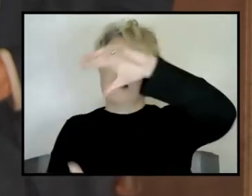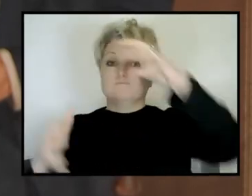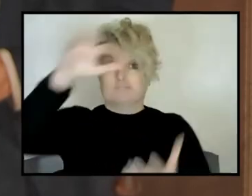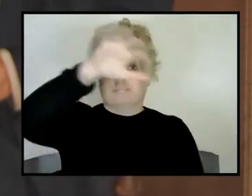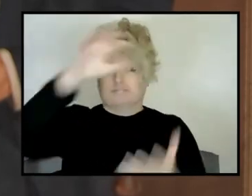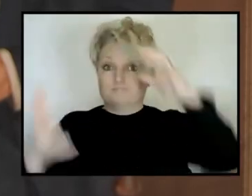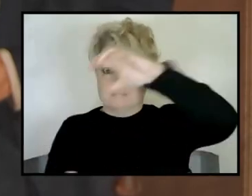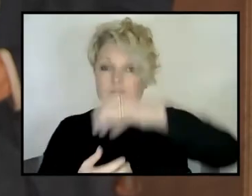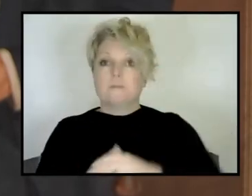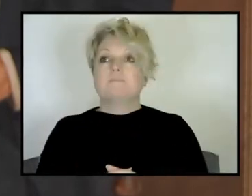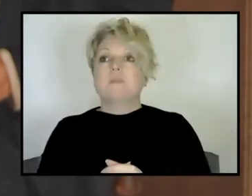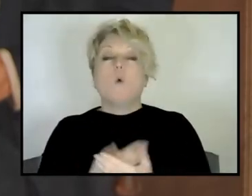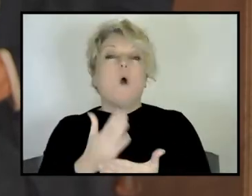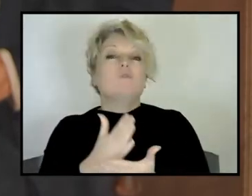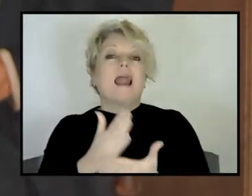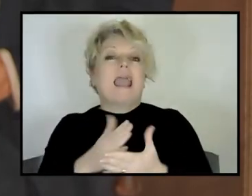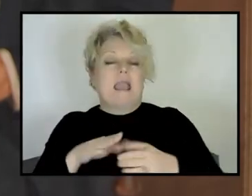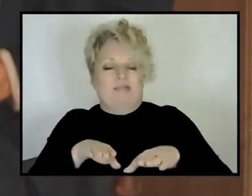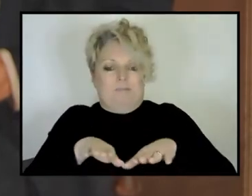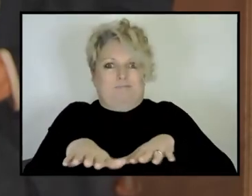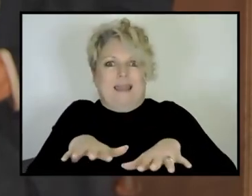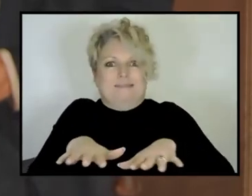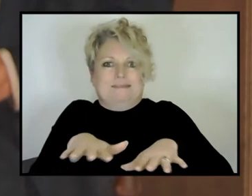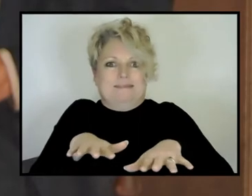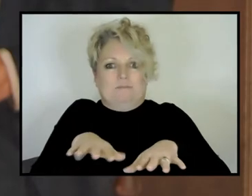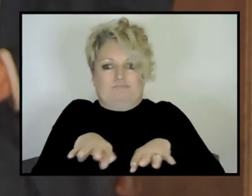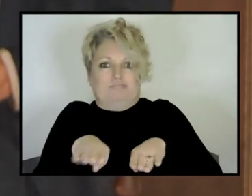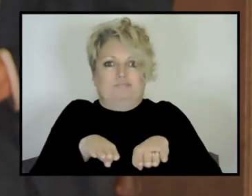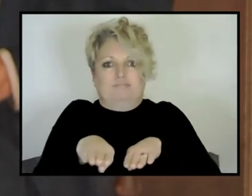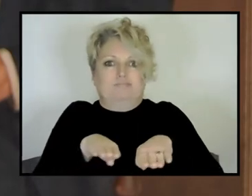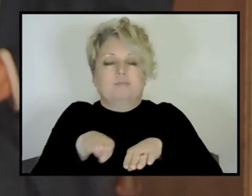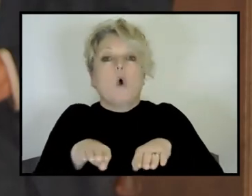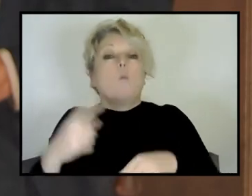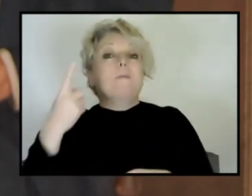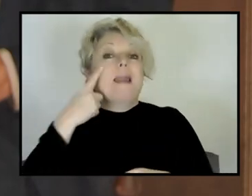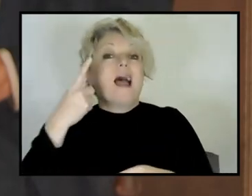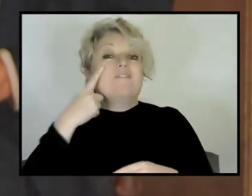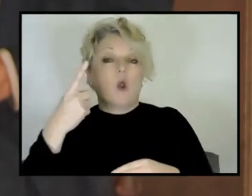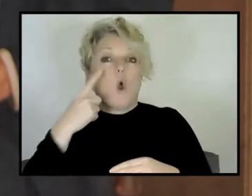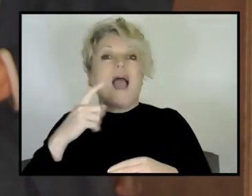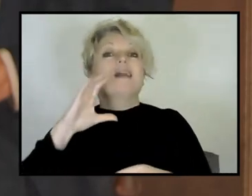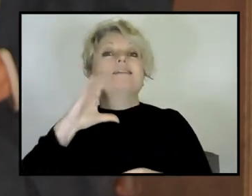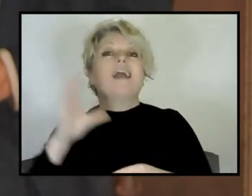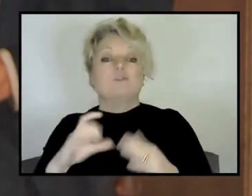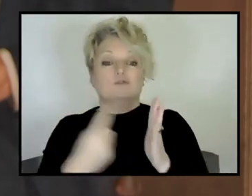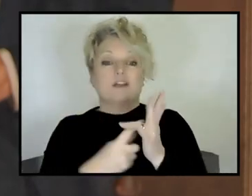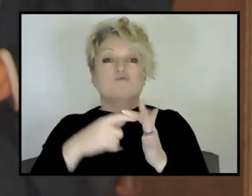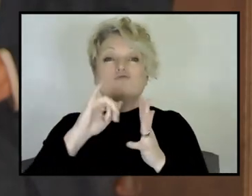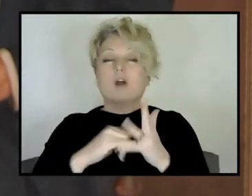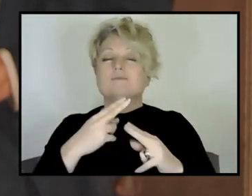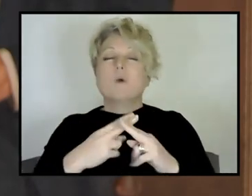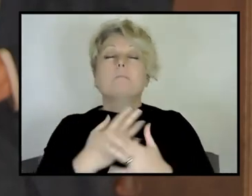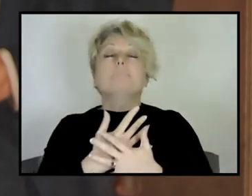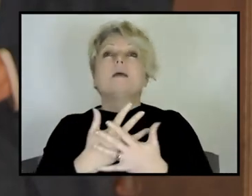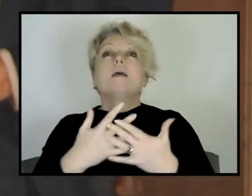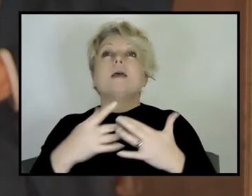a theory that was developed once we understood the oceans. We've been looking at continental rocks for hundreds of years, mapping them out. And if you go back to